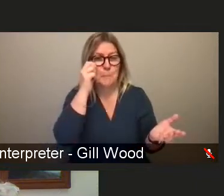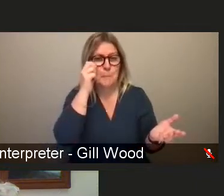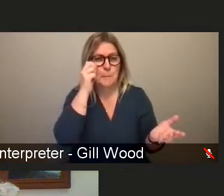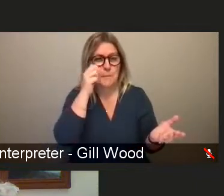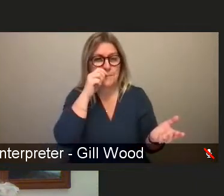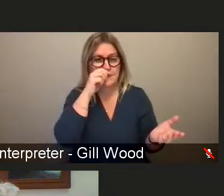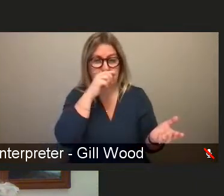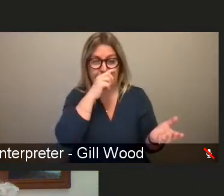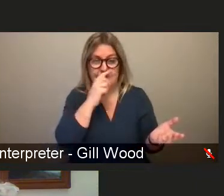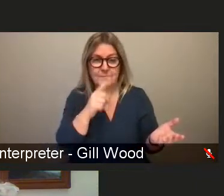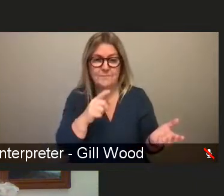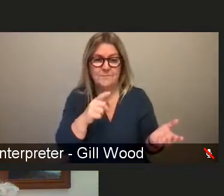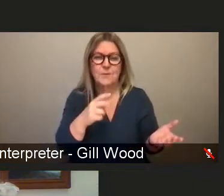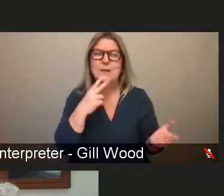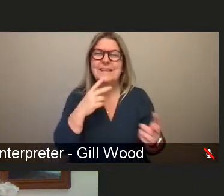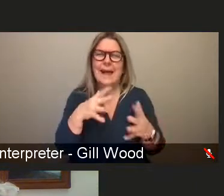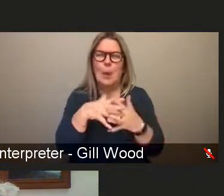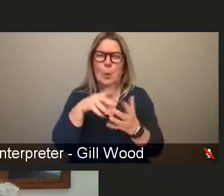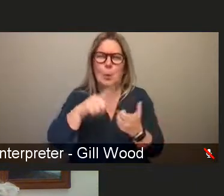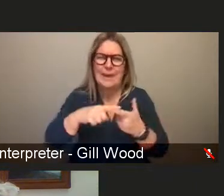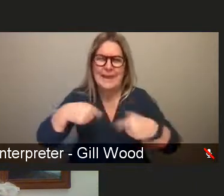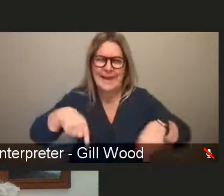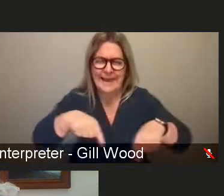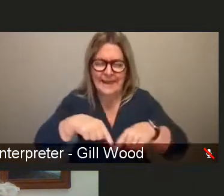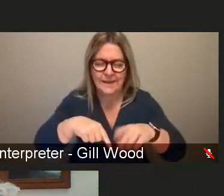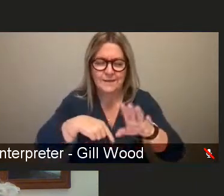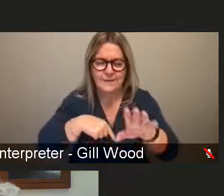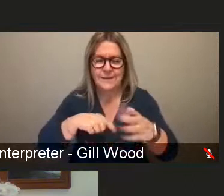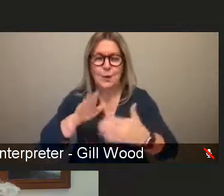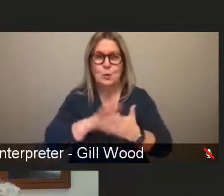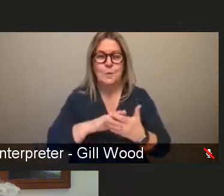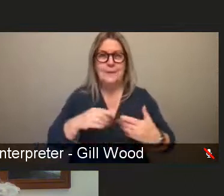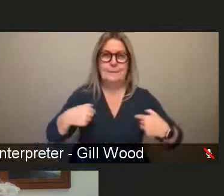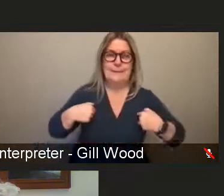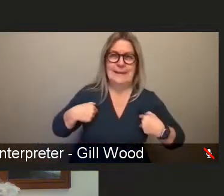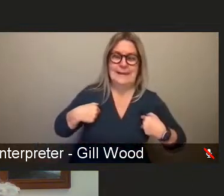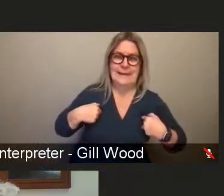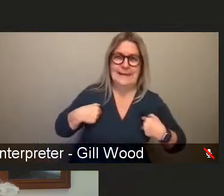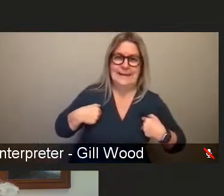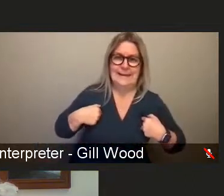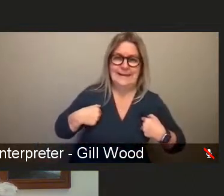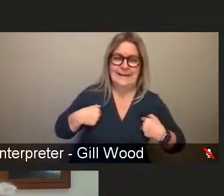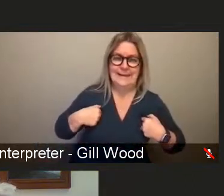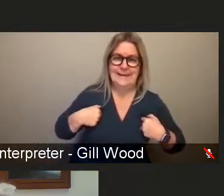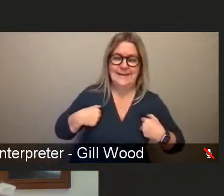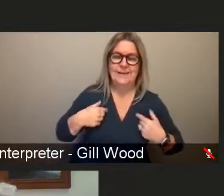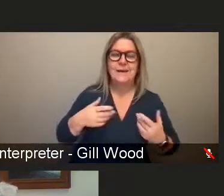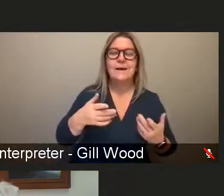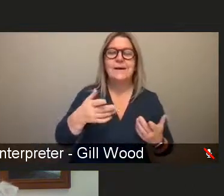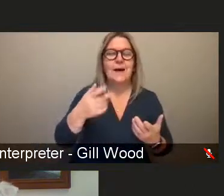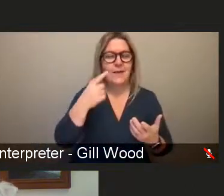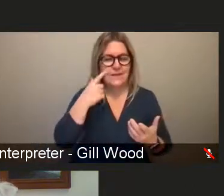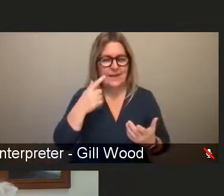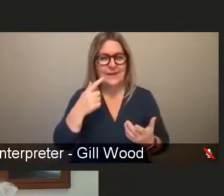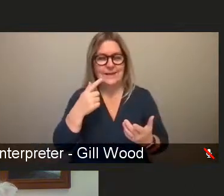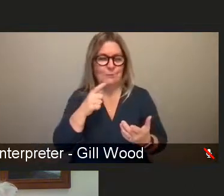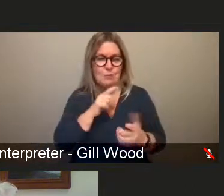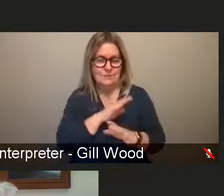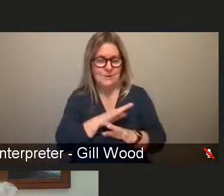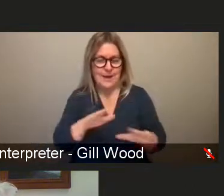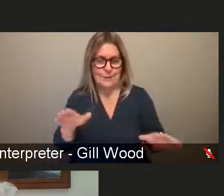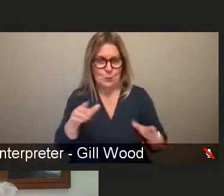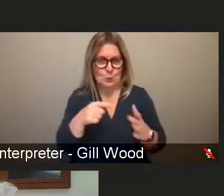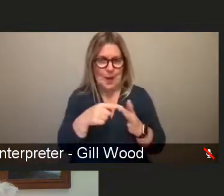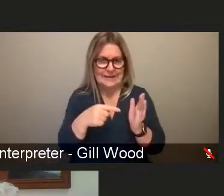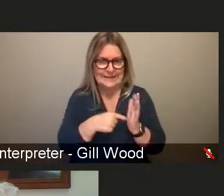when i say we have got to be careful i don't just make myself sound and technologically illiterate here but i think part of the issue is that most of us don't have